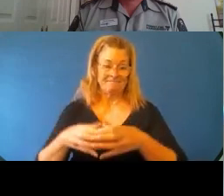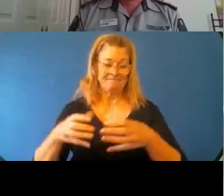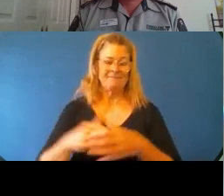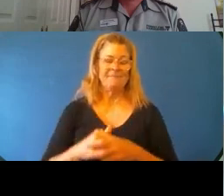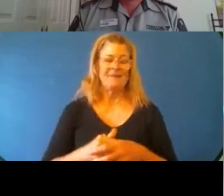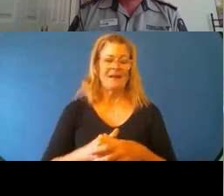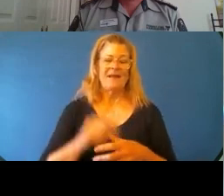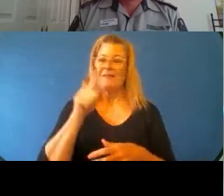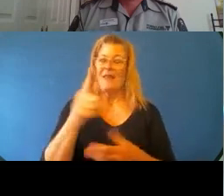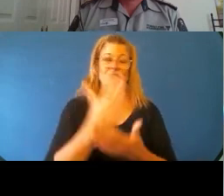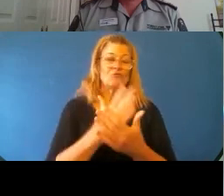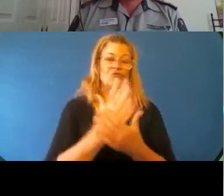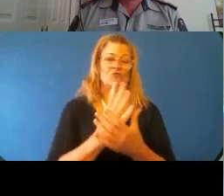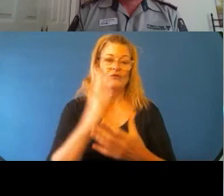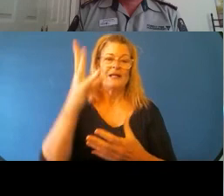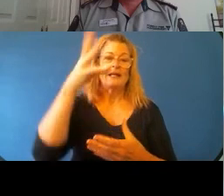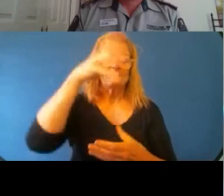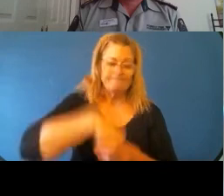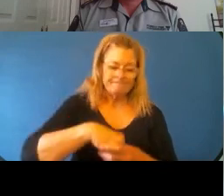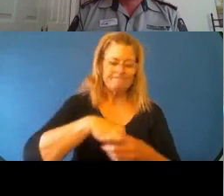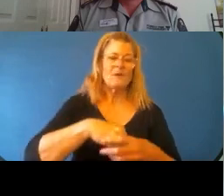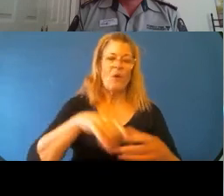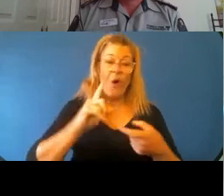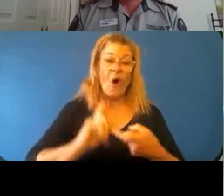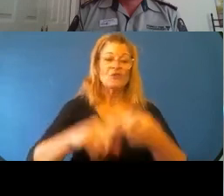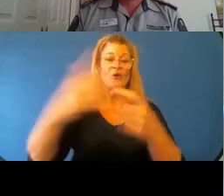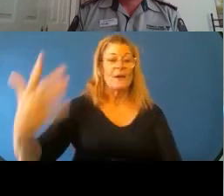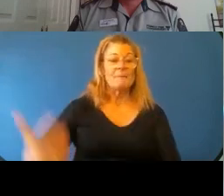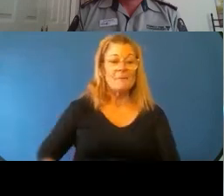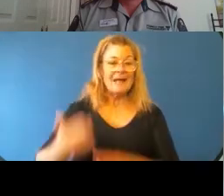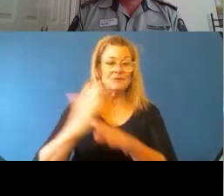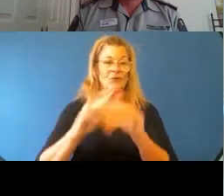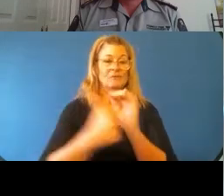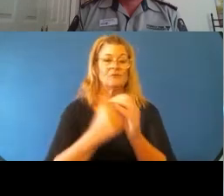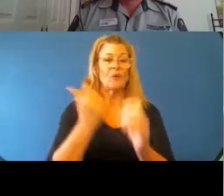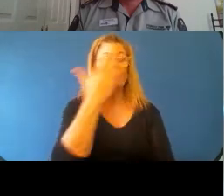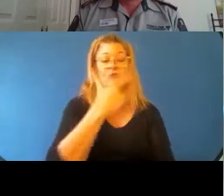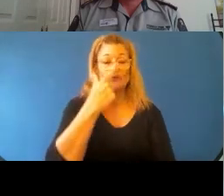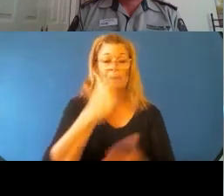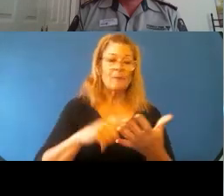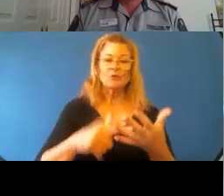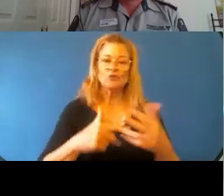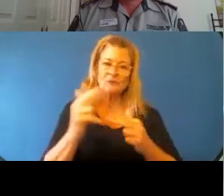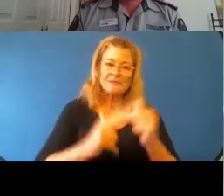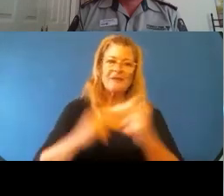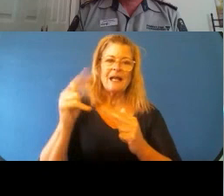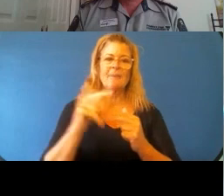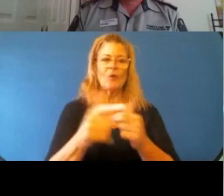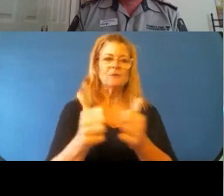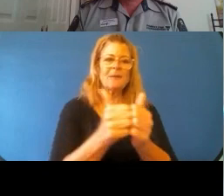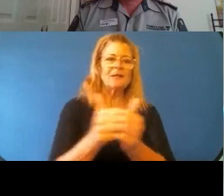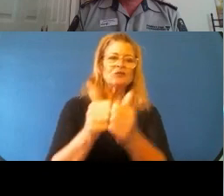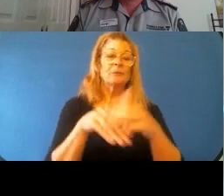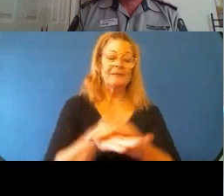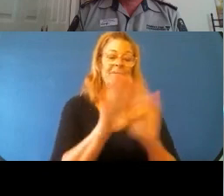embeds ongoing paid roles for Aboriginal people to shape those partnerships within those organizations